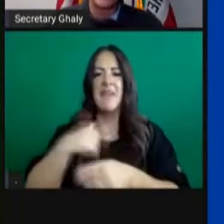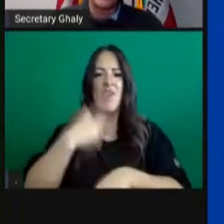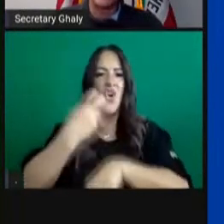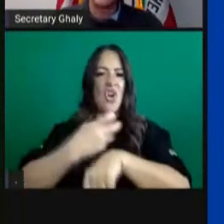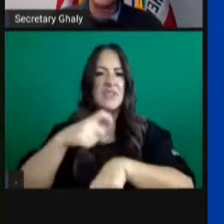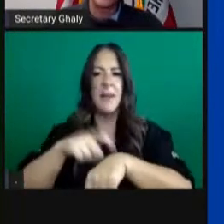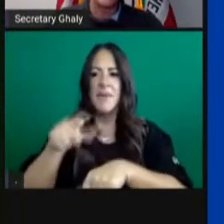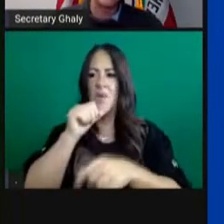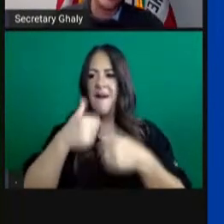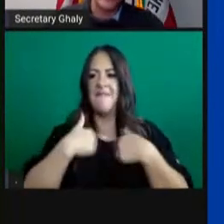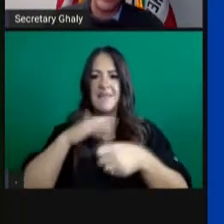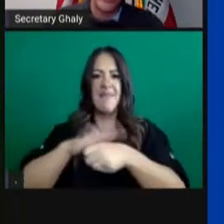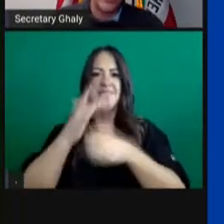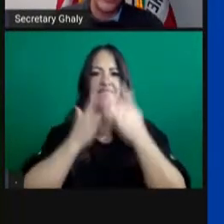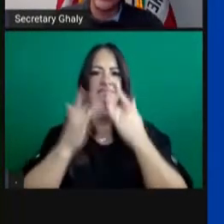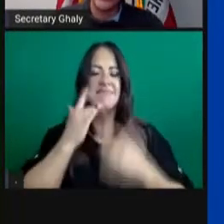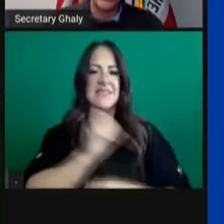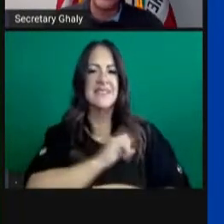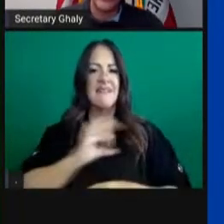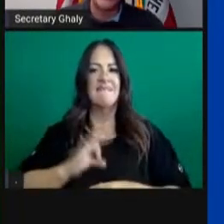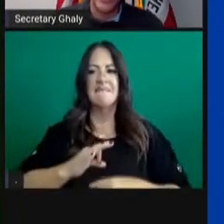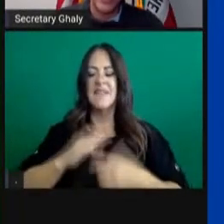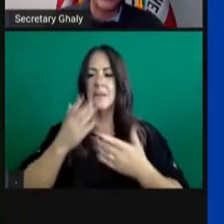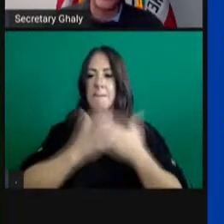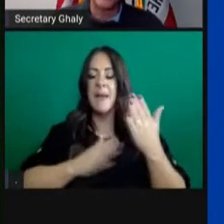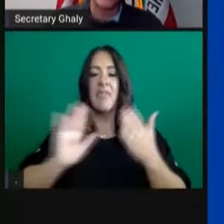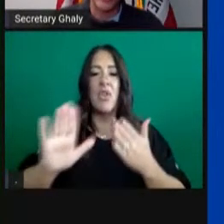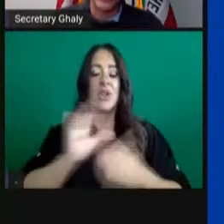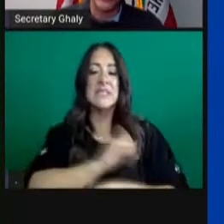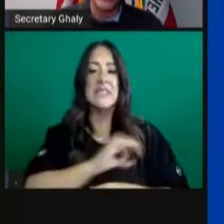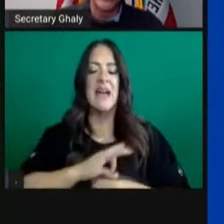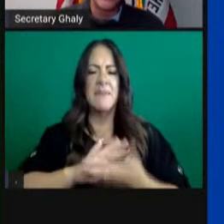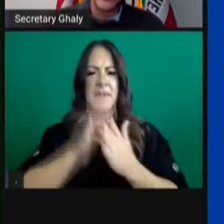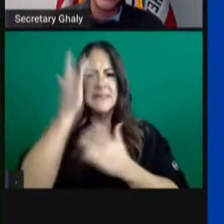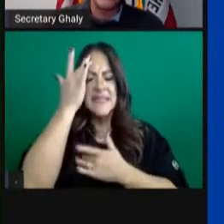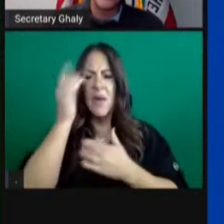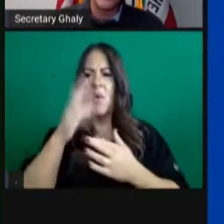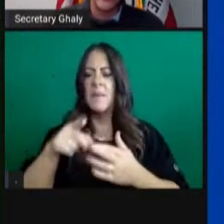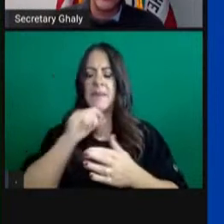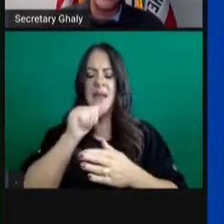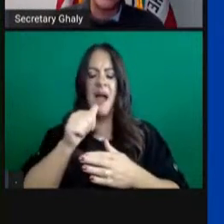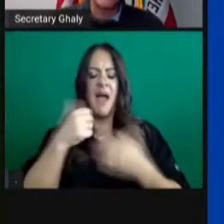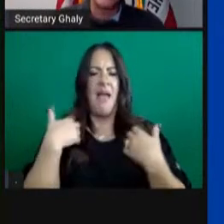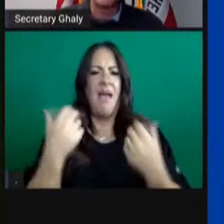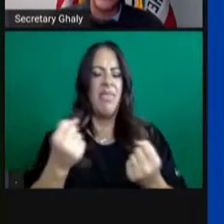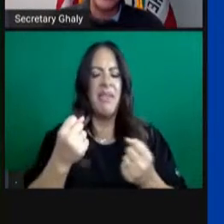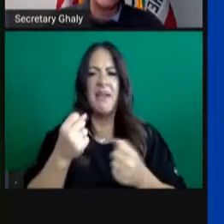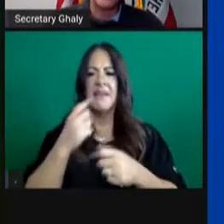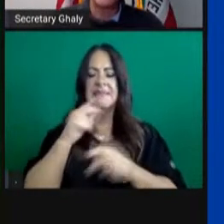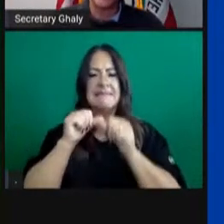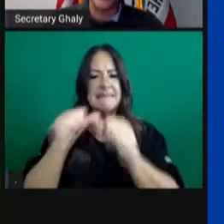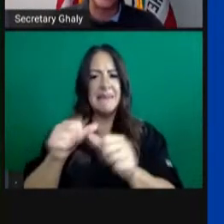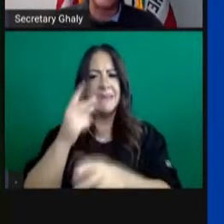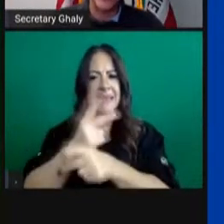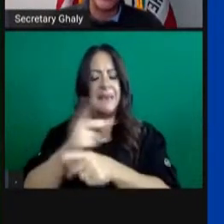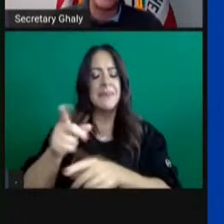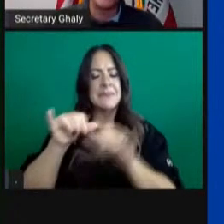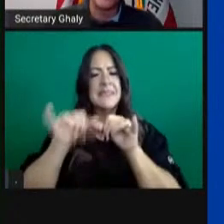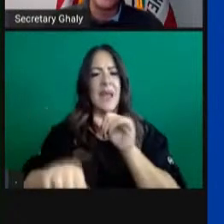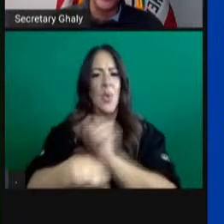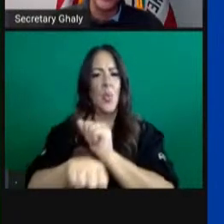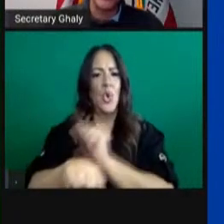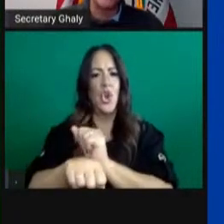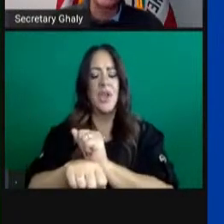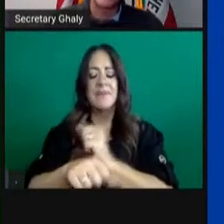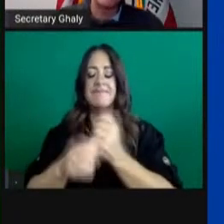healthy and in the hospitals working that we may need to call